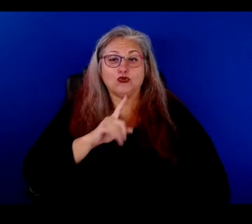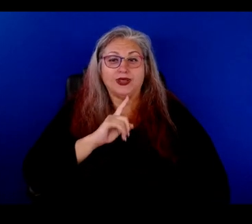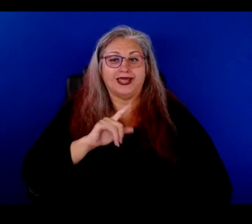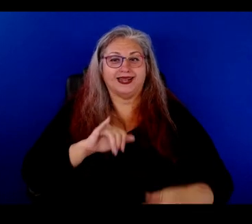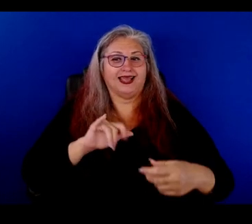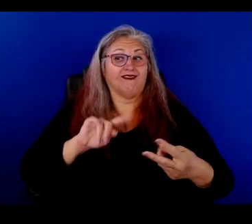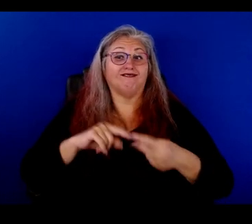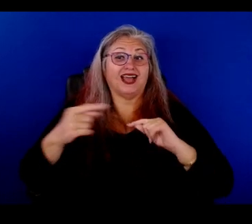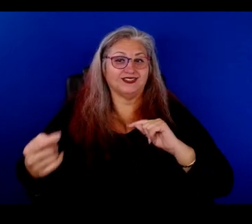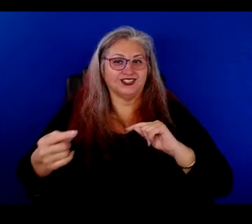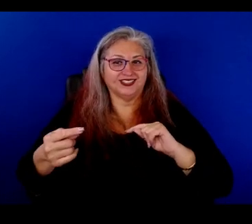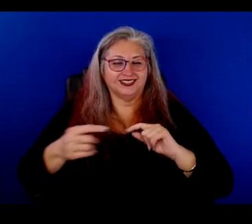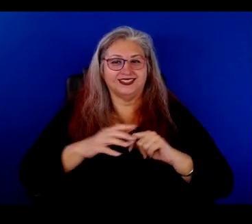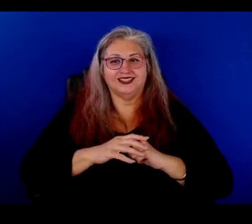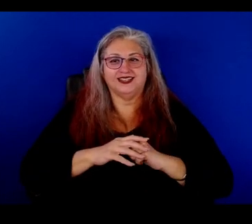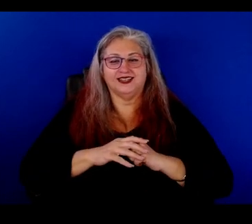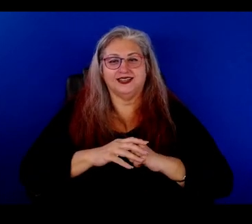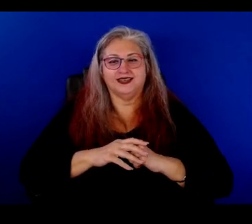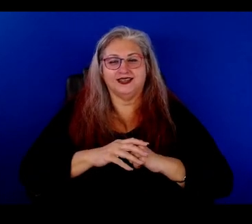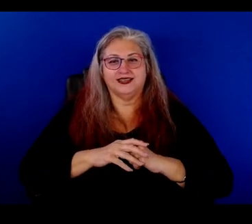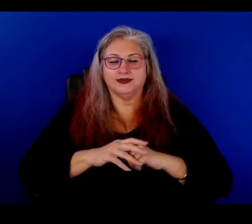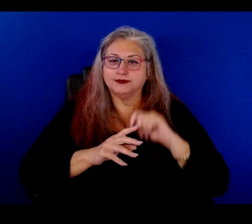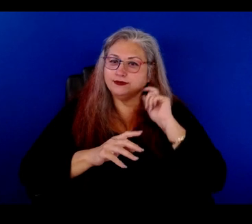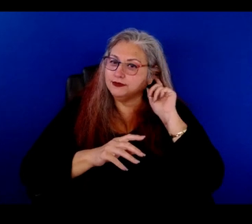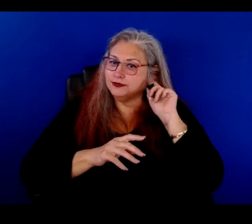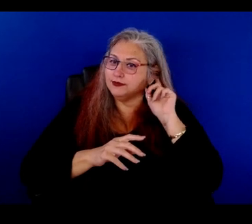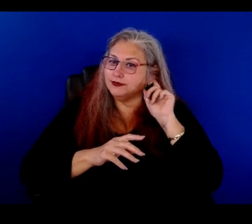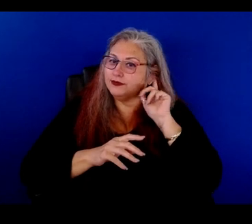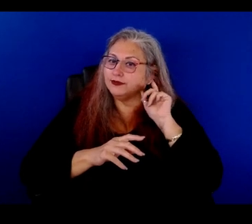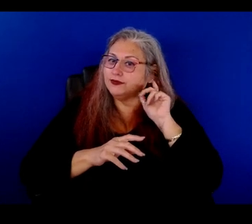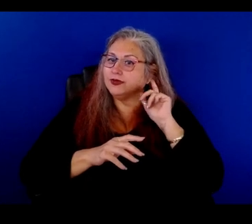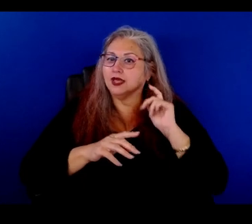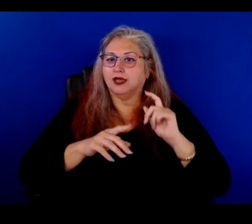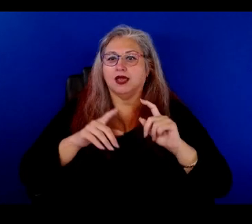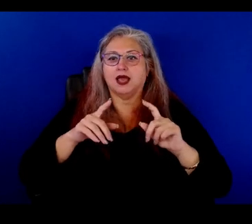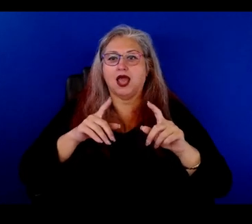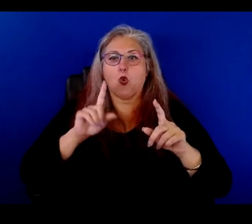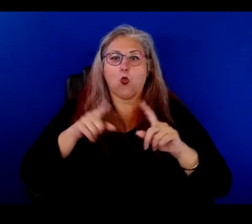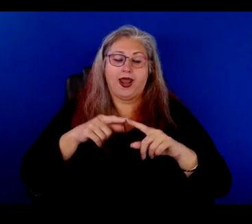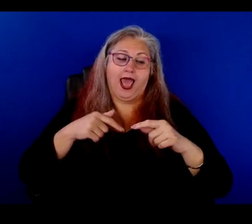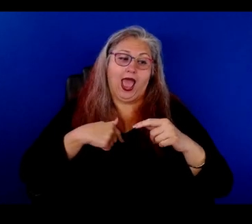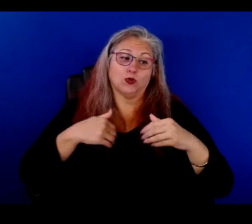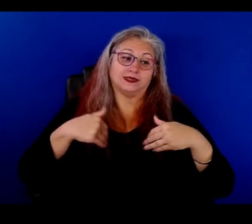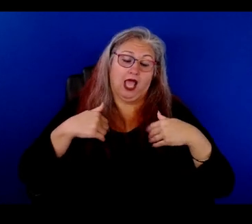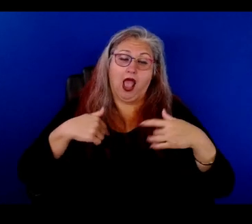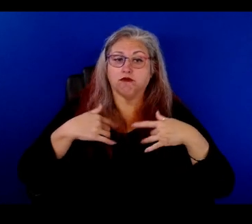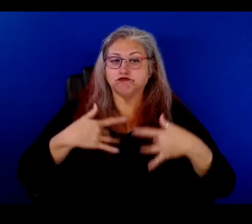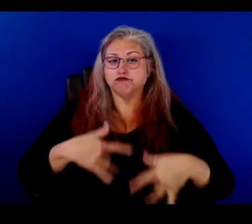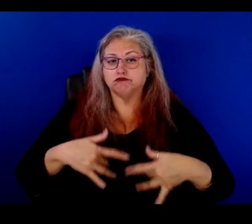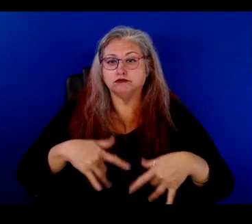versa. You know, I was going through, through, uh, through depression as a, as a youngster